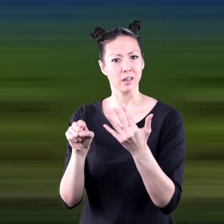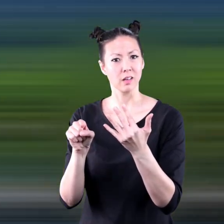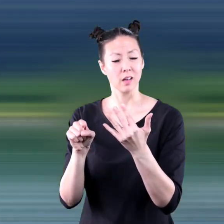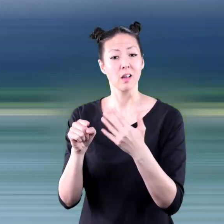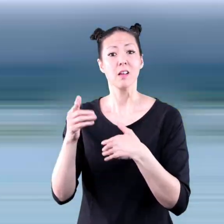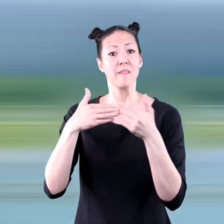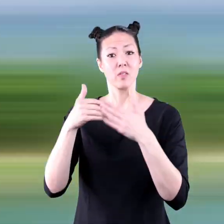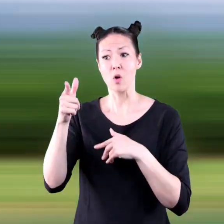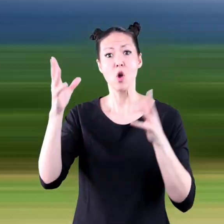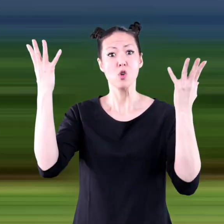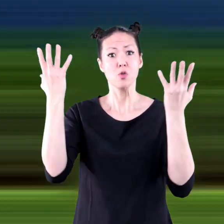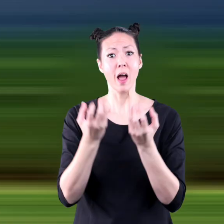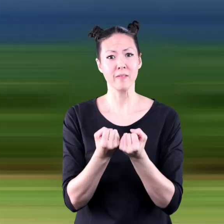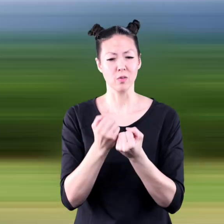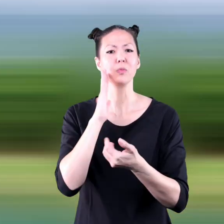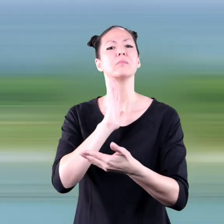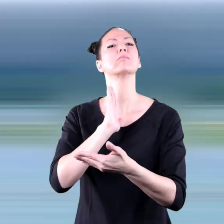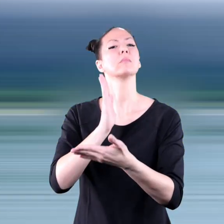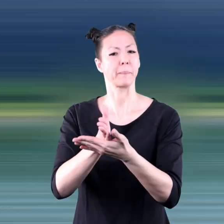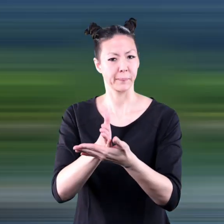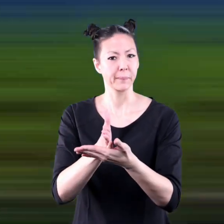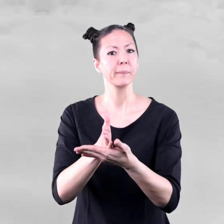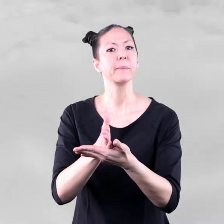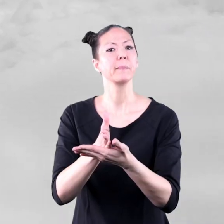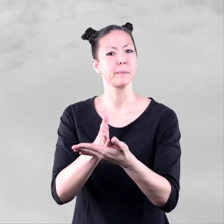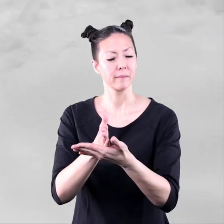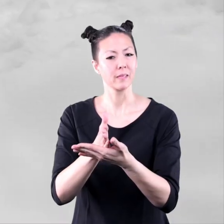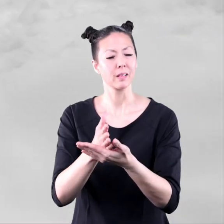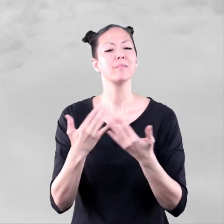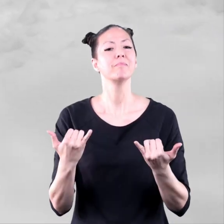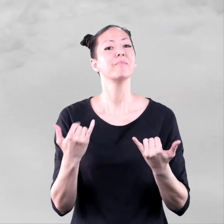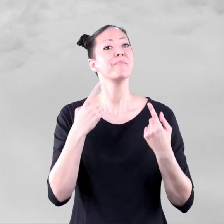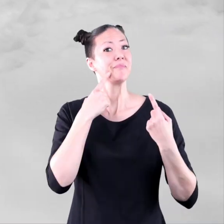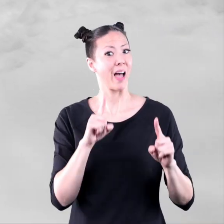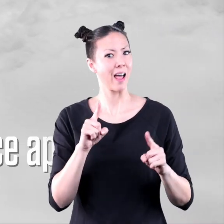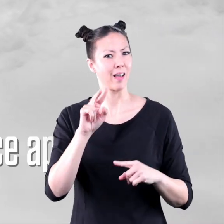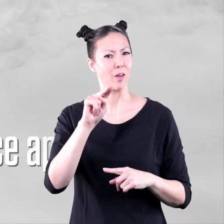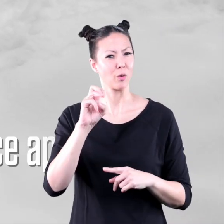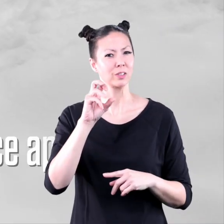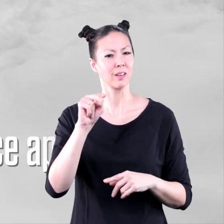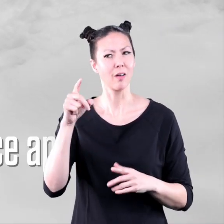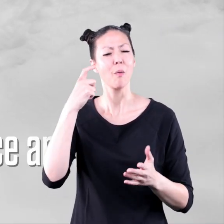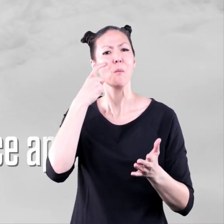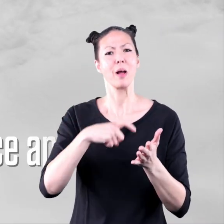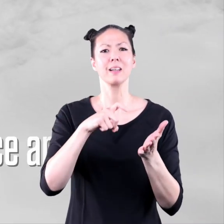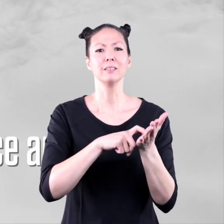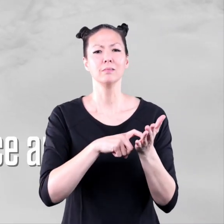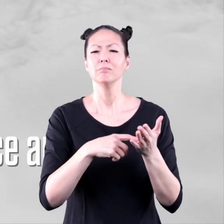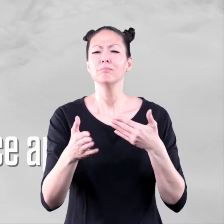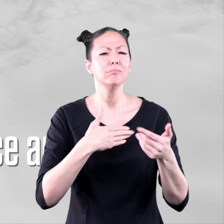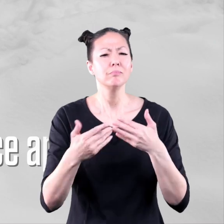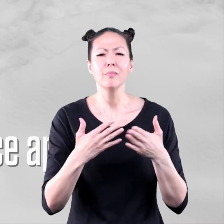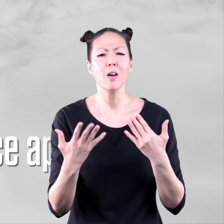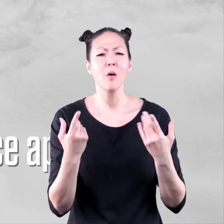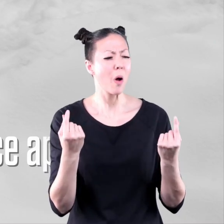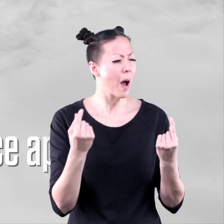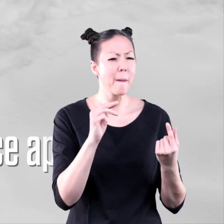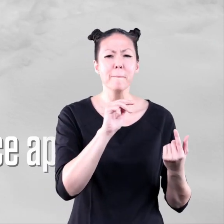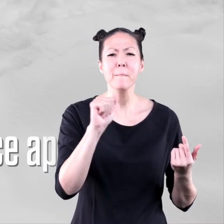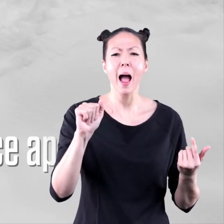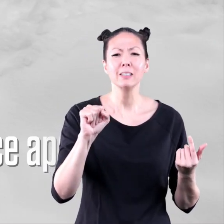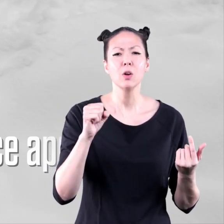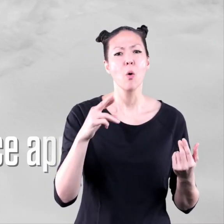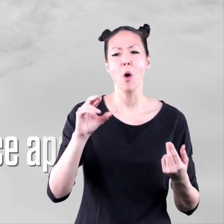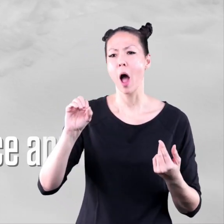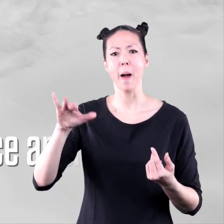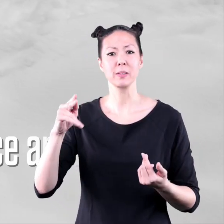Eventually, gravity will stop it. Finally, Newton realized that no matter what the mass of an object